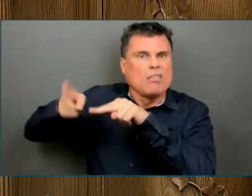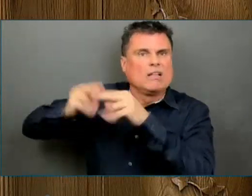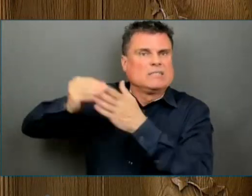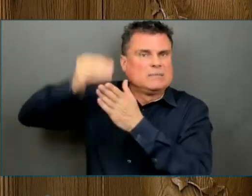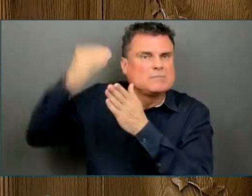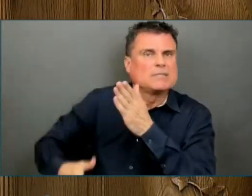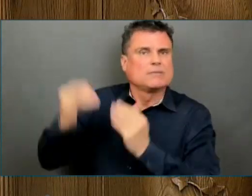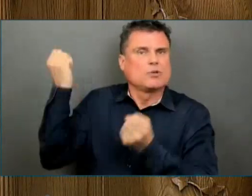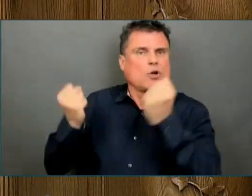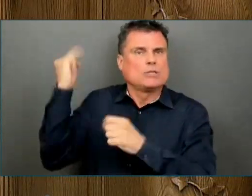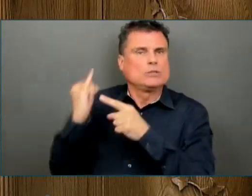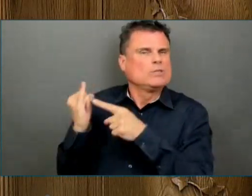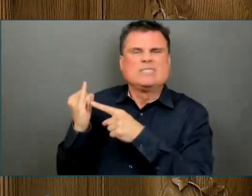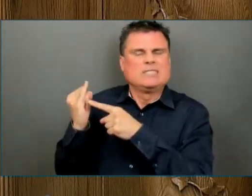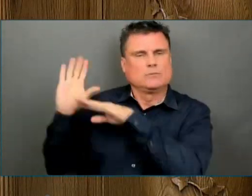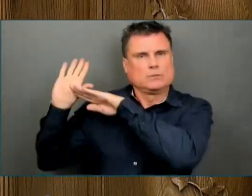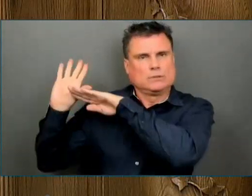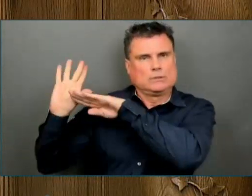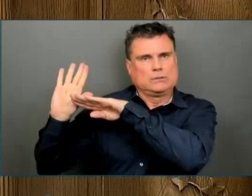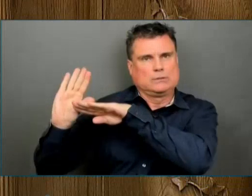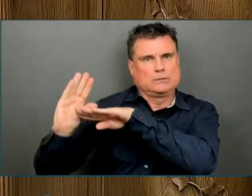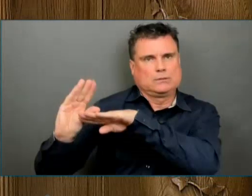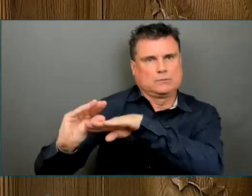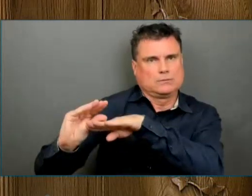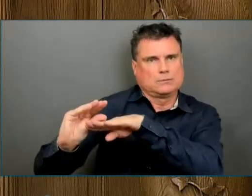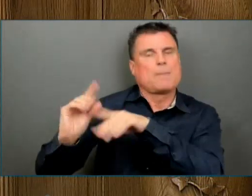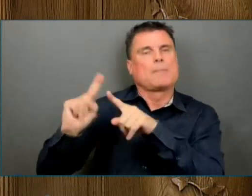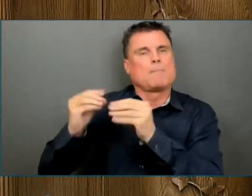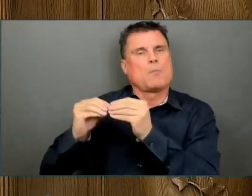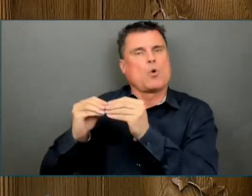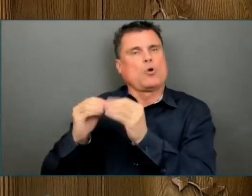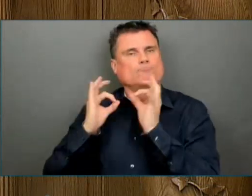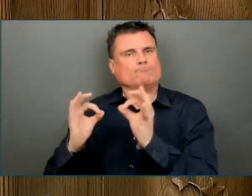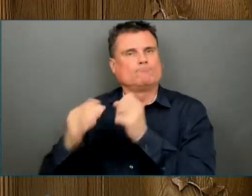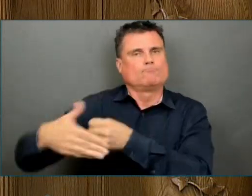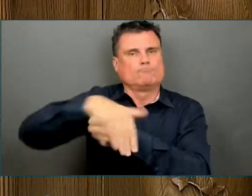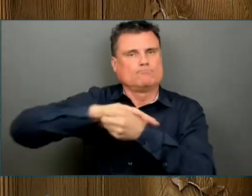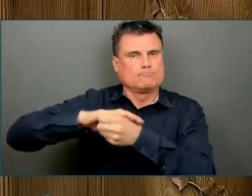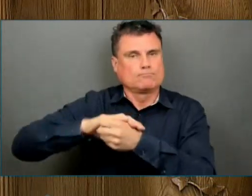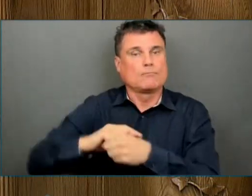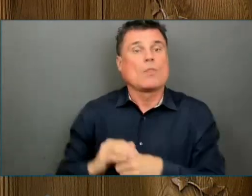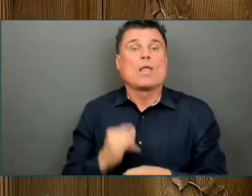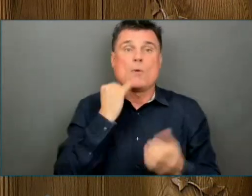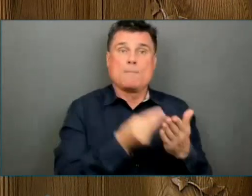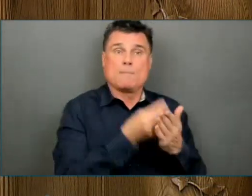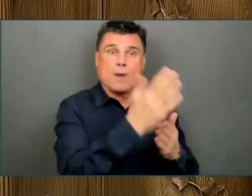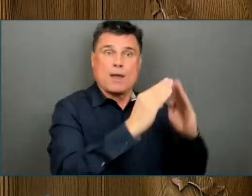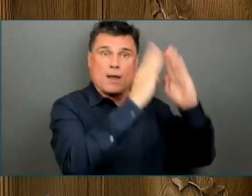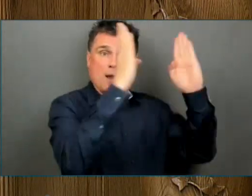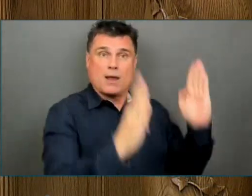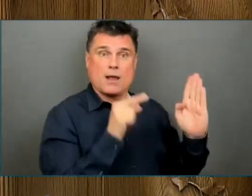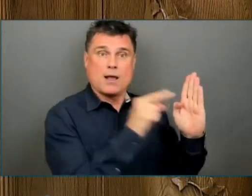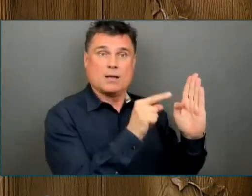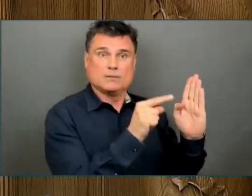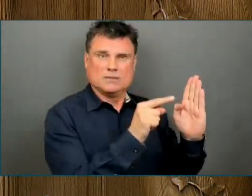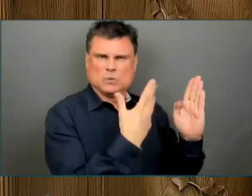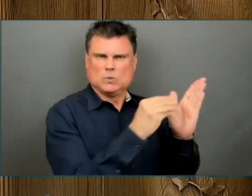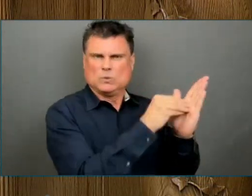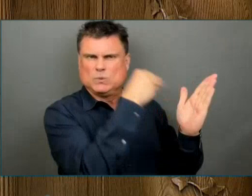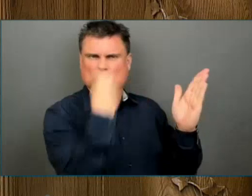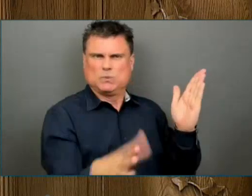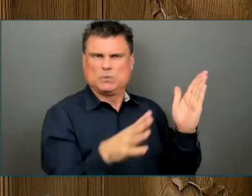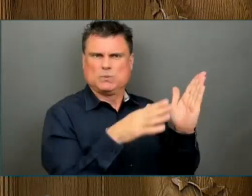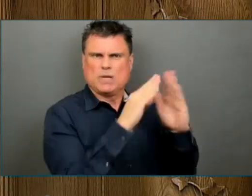expense for most British Columbians than housing. That's why your government will pursue its goal of a province where everyone has